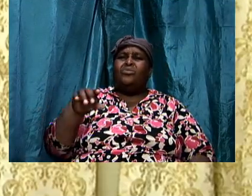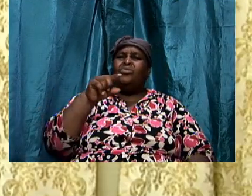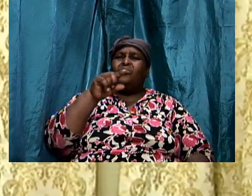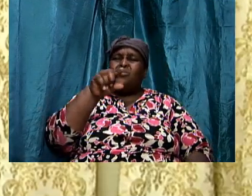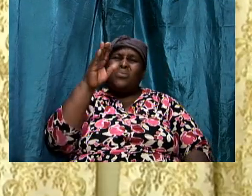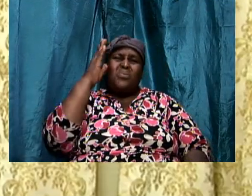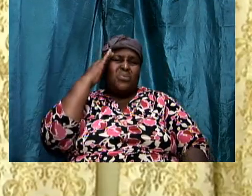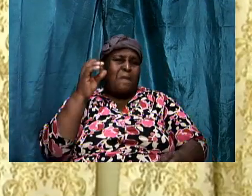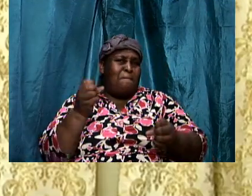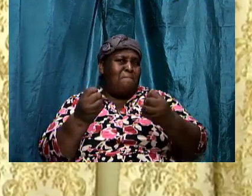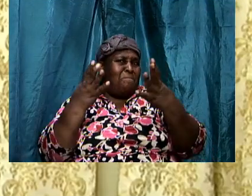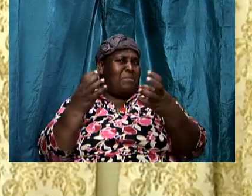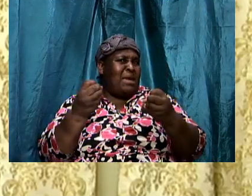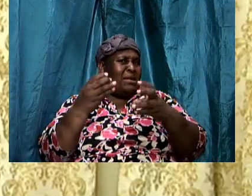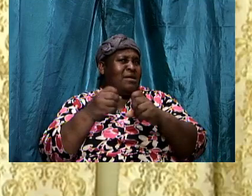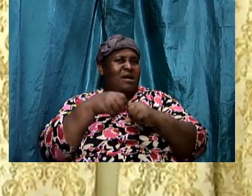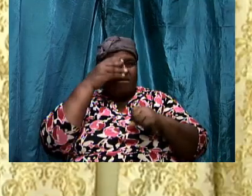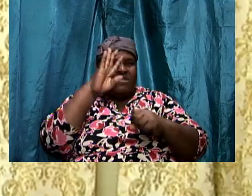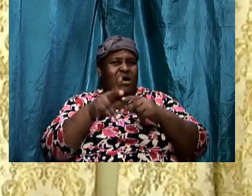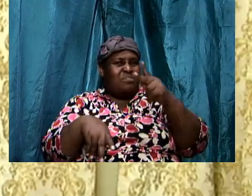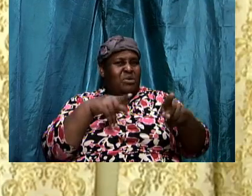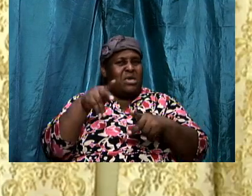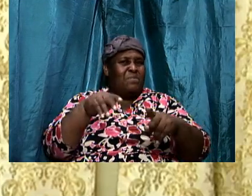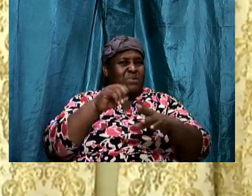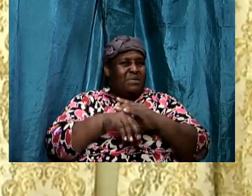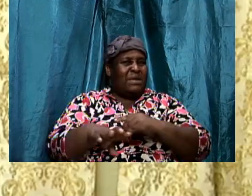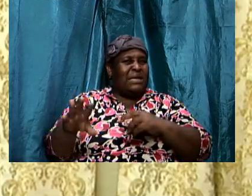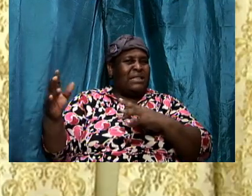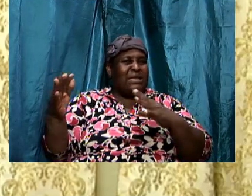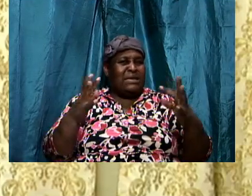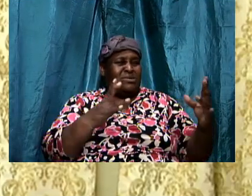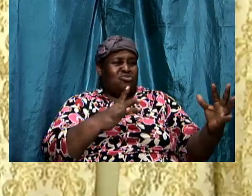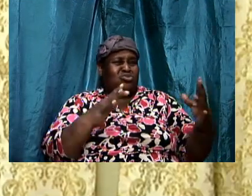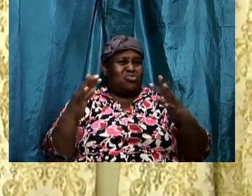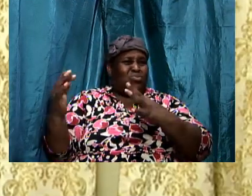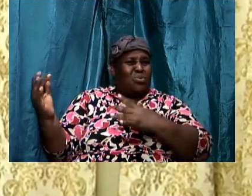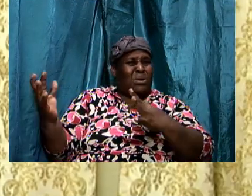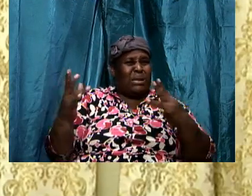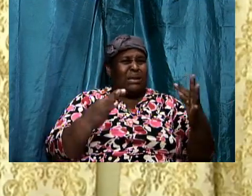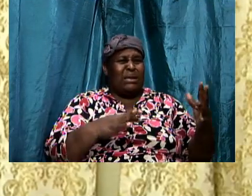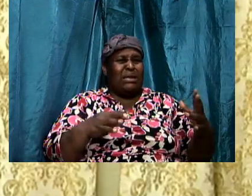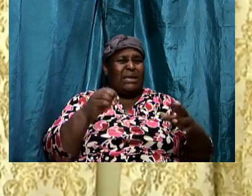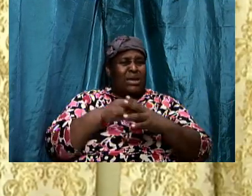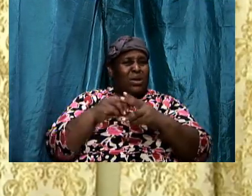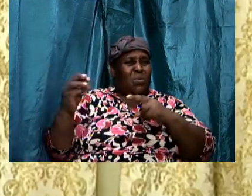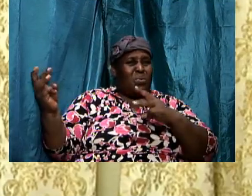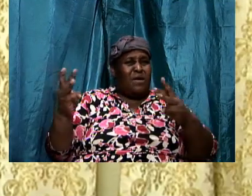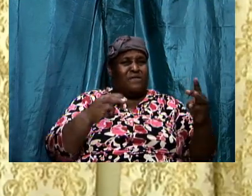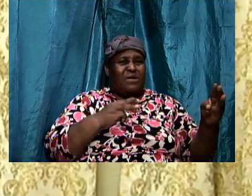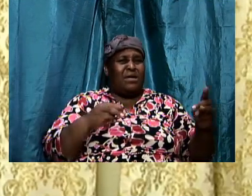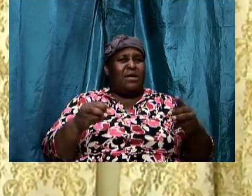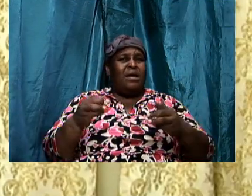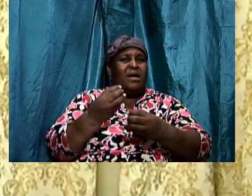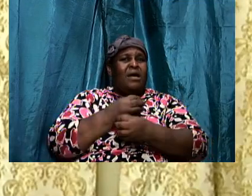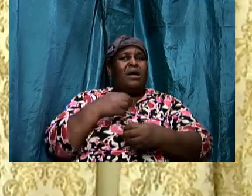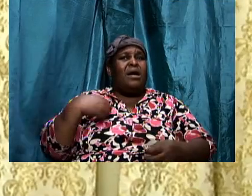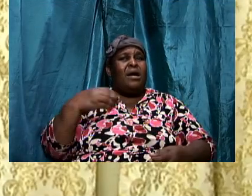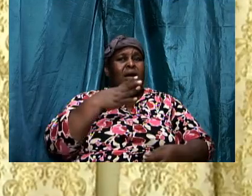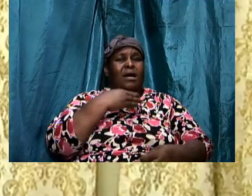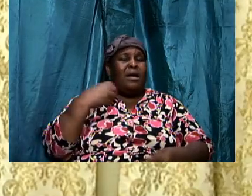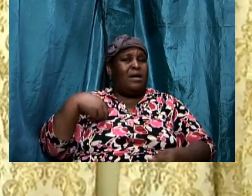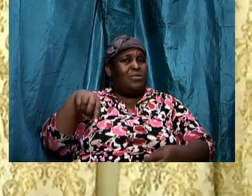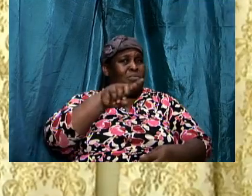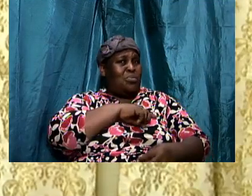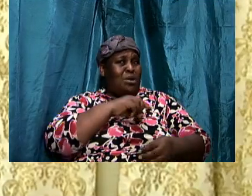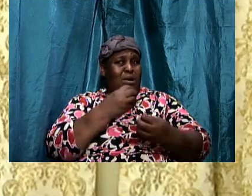god's people are in the battle in the struggle in warfare and we are losing and